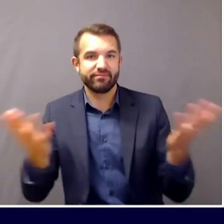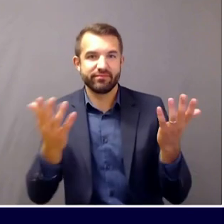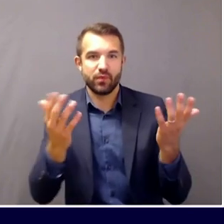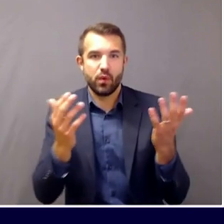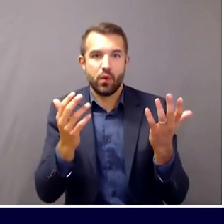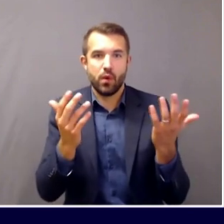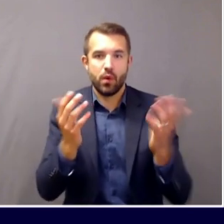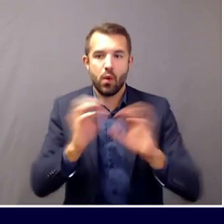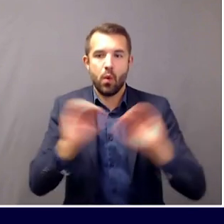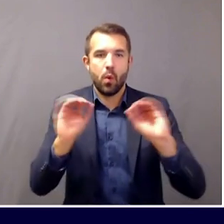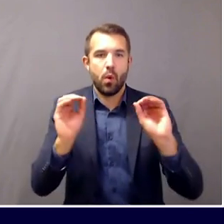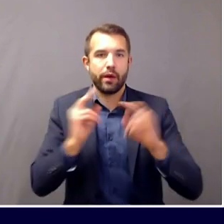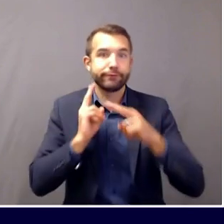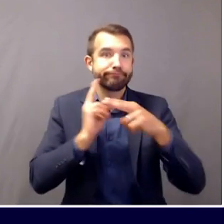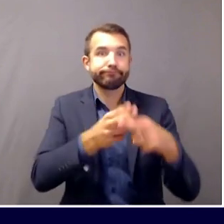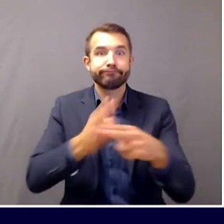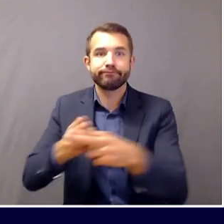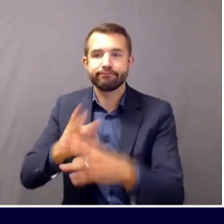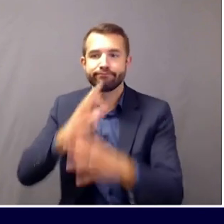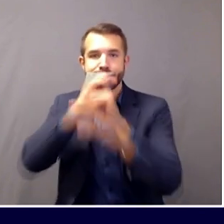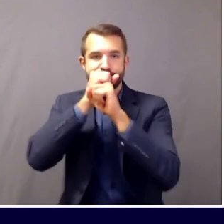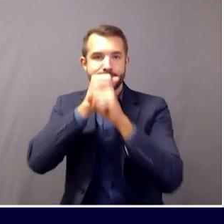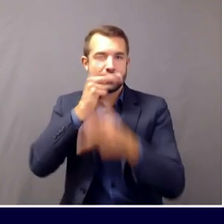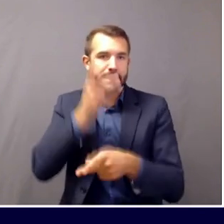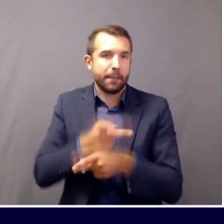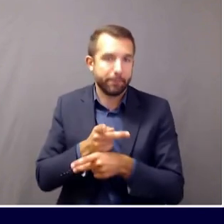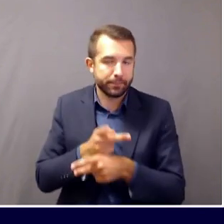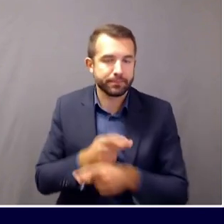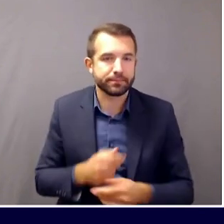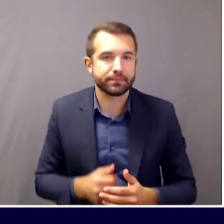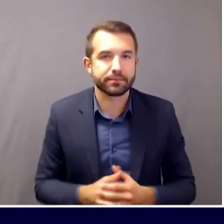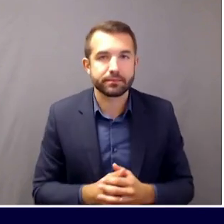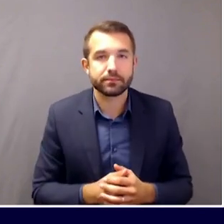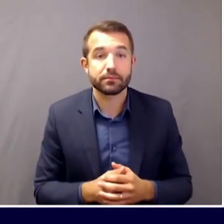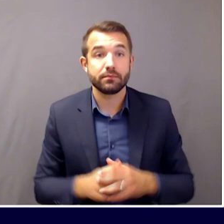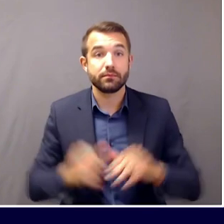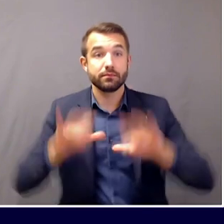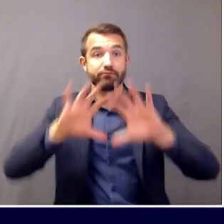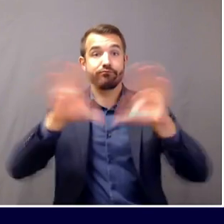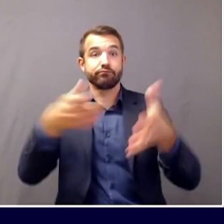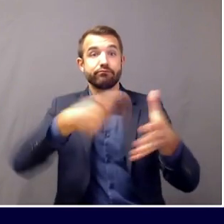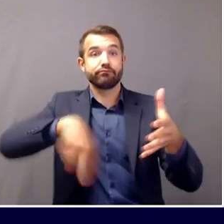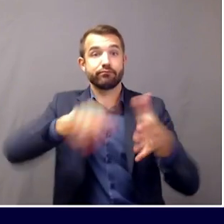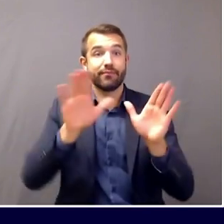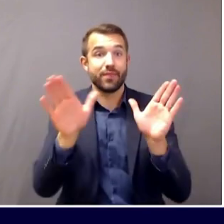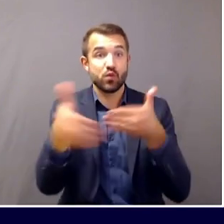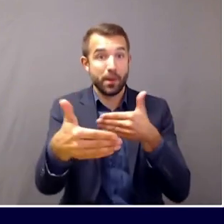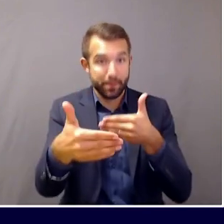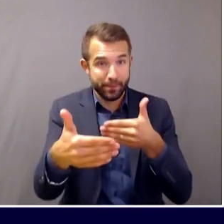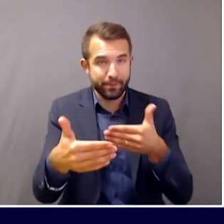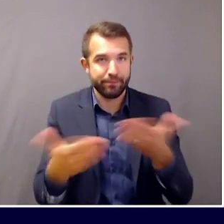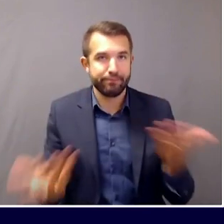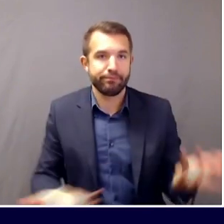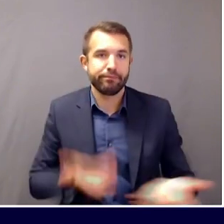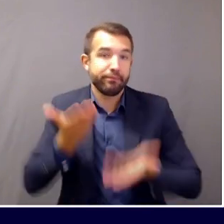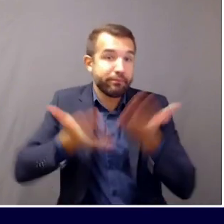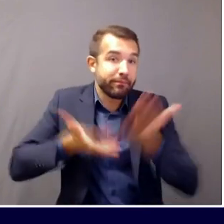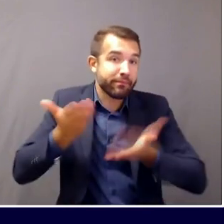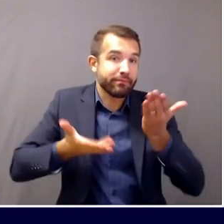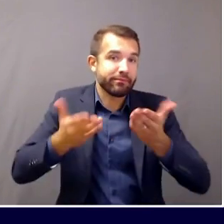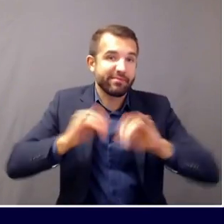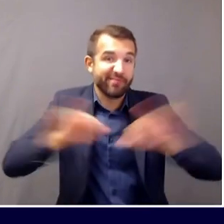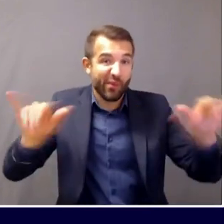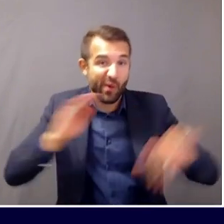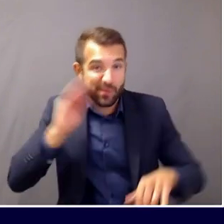of the child. It's possible to say, tell a classroom of individuals that they may have to be out for a period without